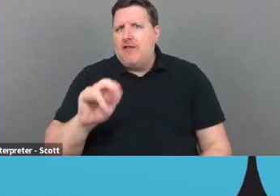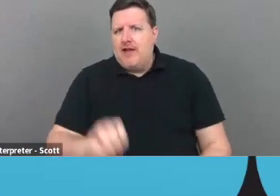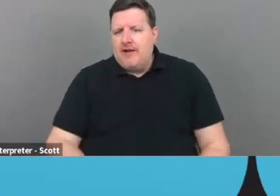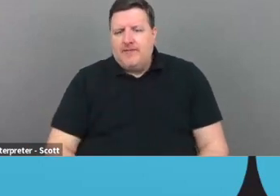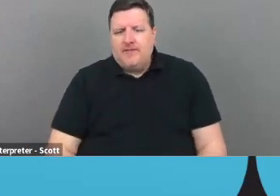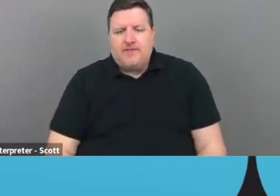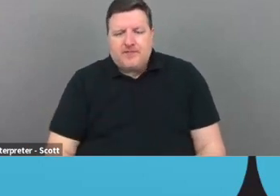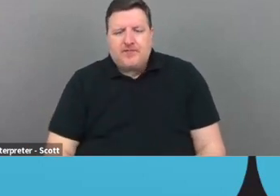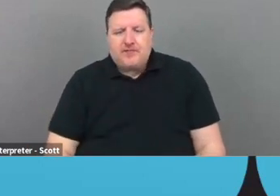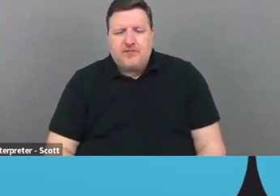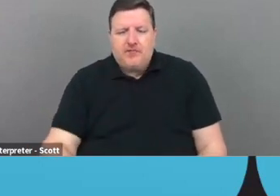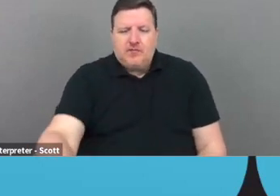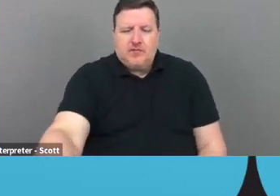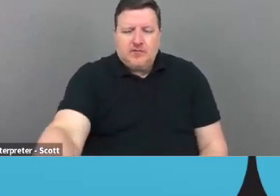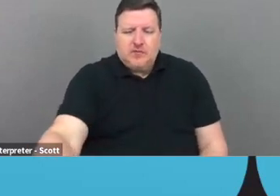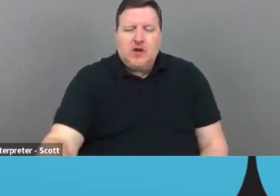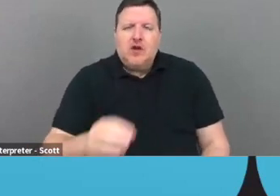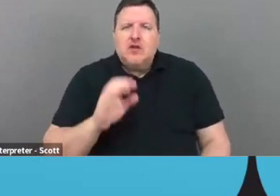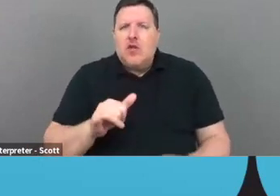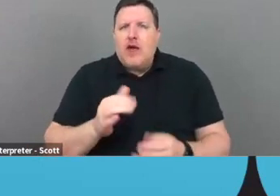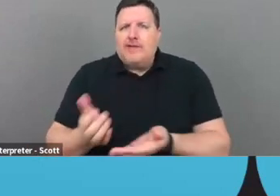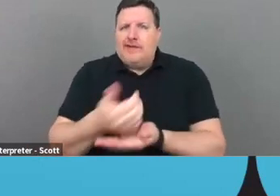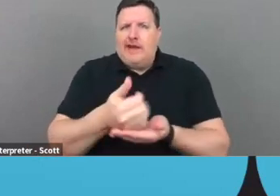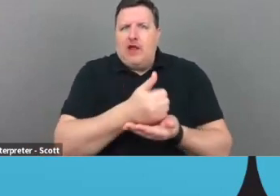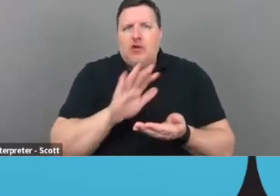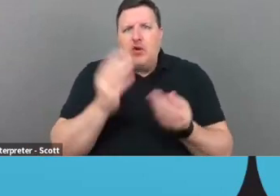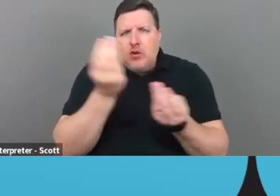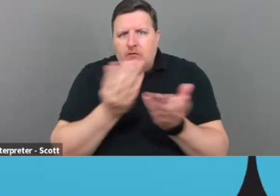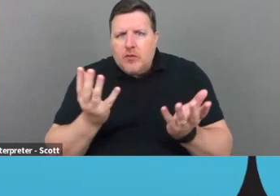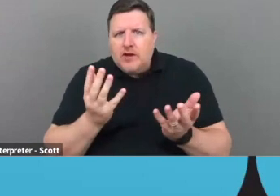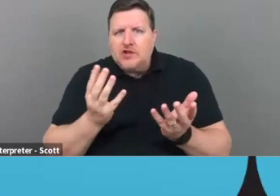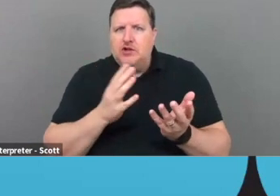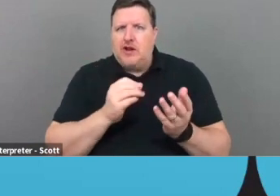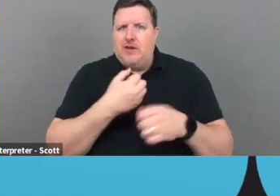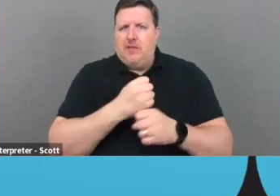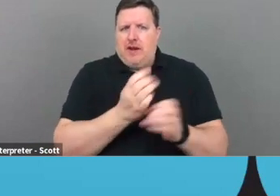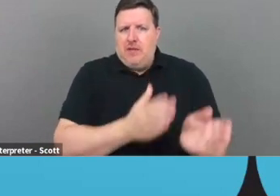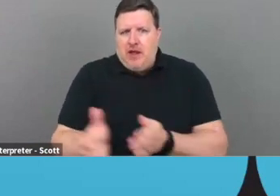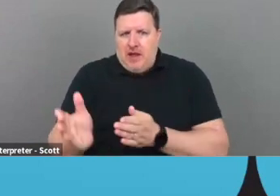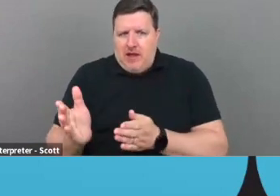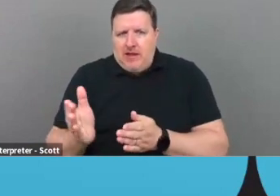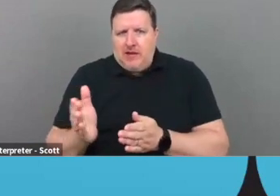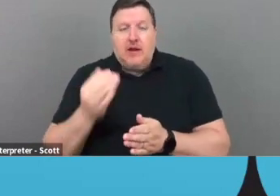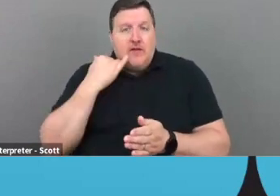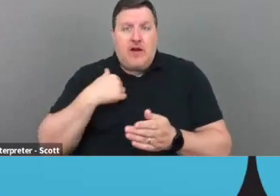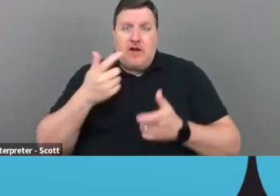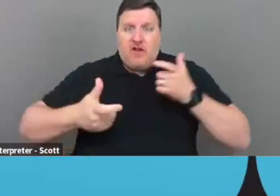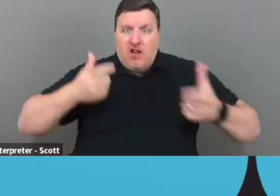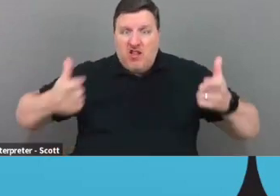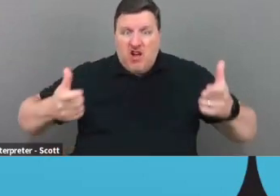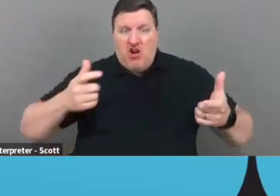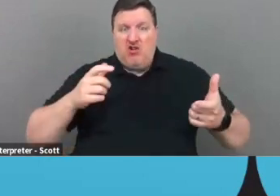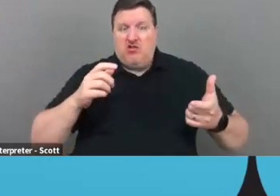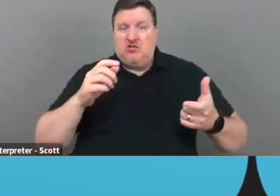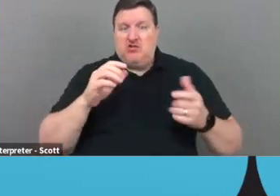Um, so that's gathering your information and devising a plan. Who's going to do what? If you have a large organization, you may want to,